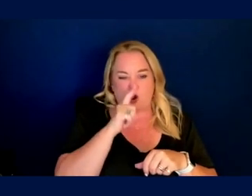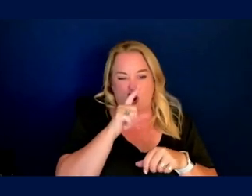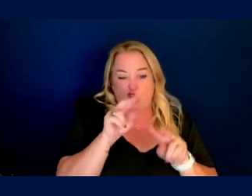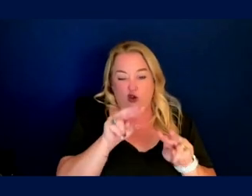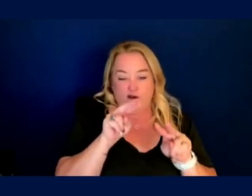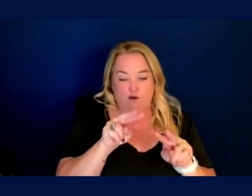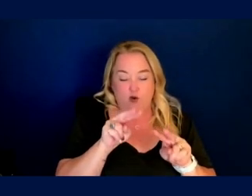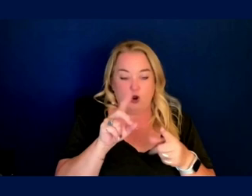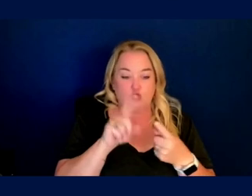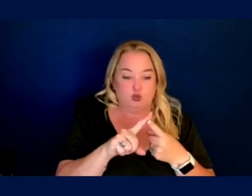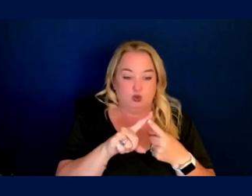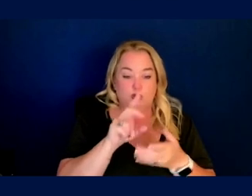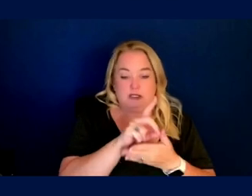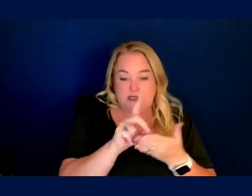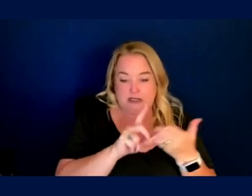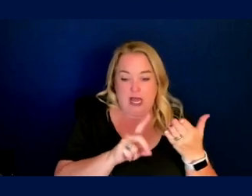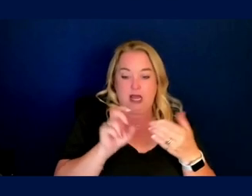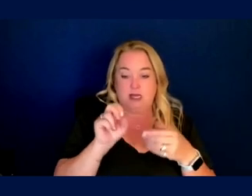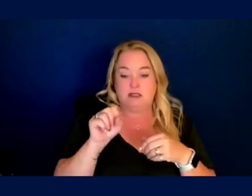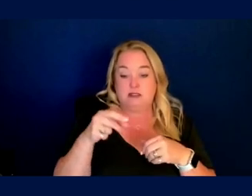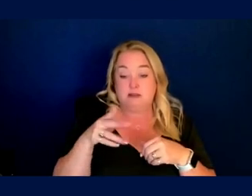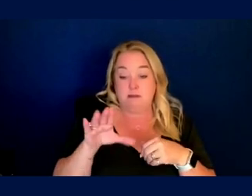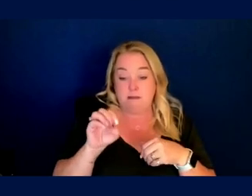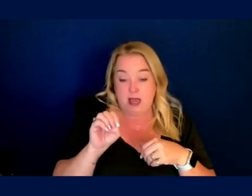space. origin is designing their habitat.